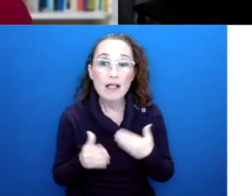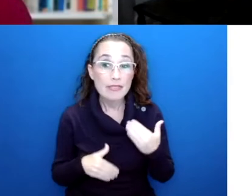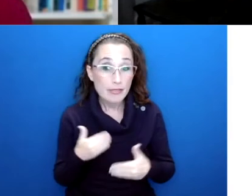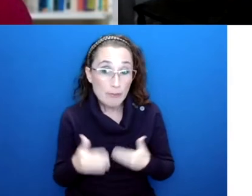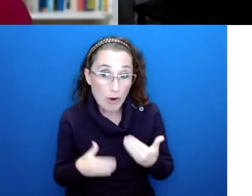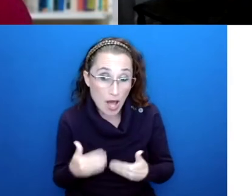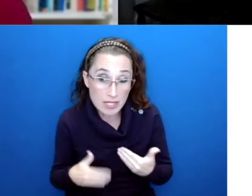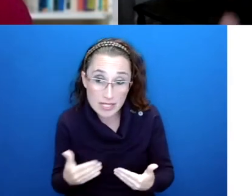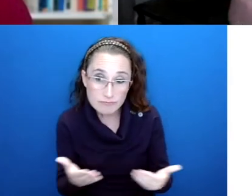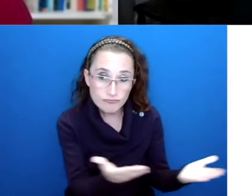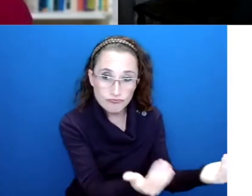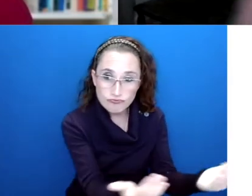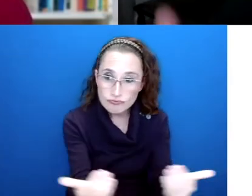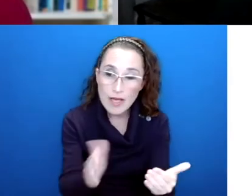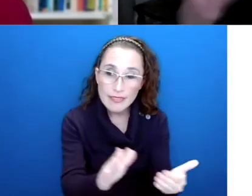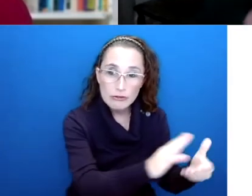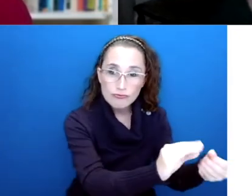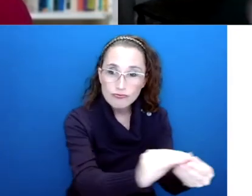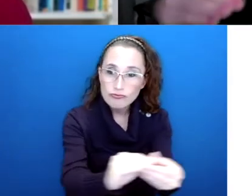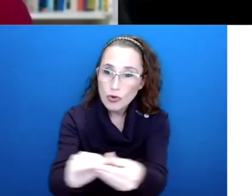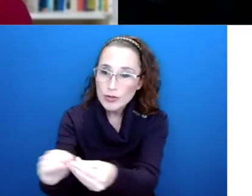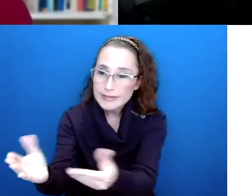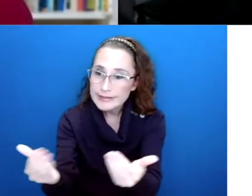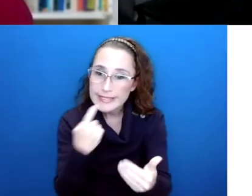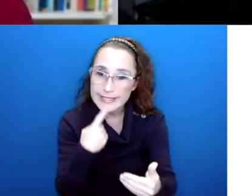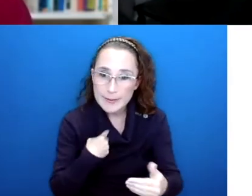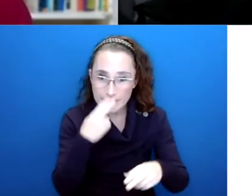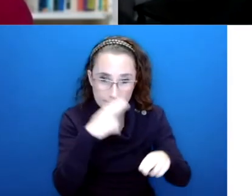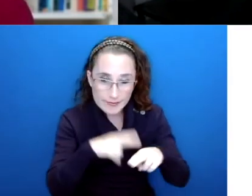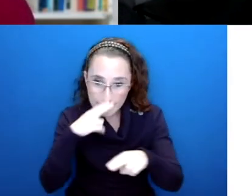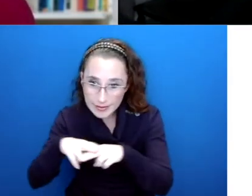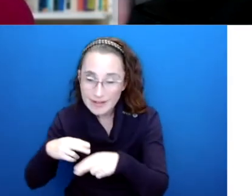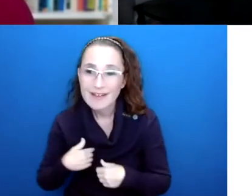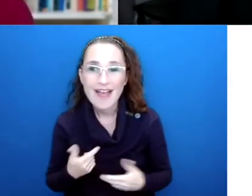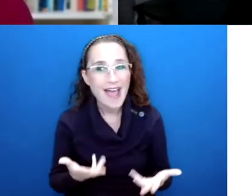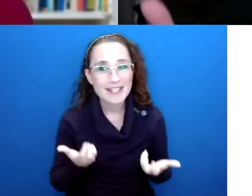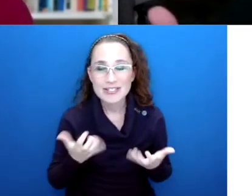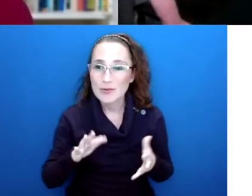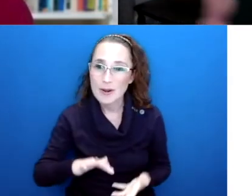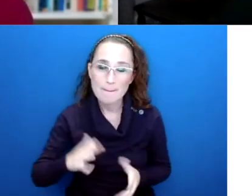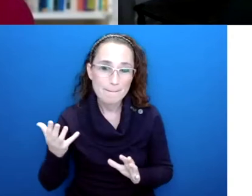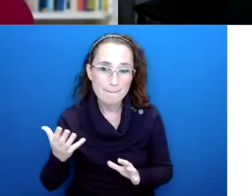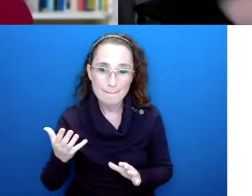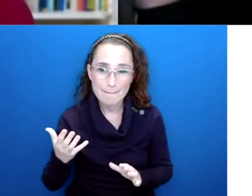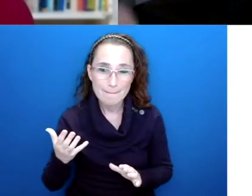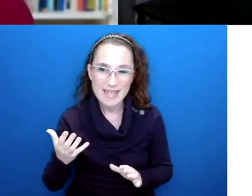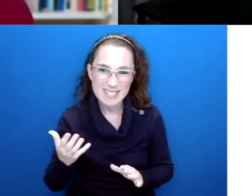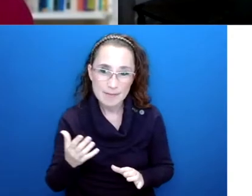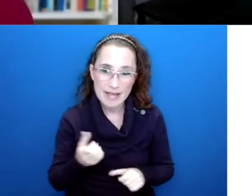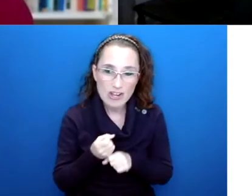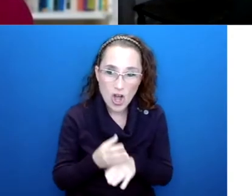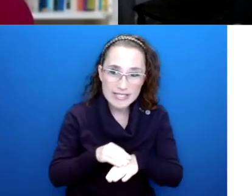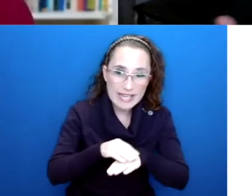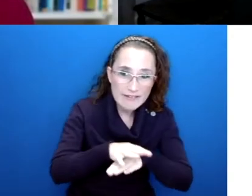anecdotes from people and then several survey questions in because I didn't want to mess up my own process and plant seeds in their mind. I ran my